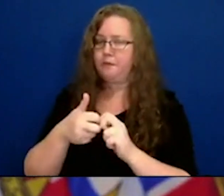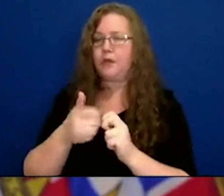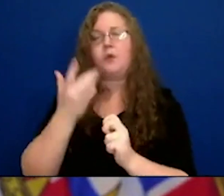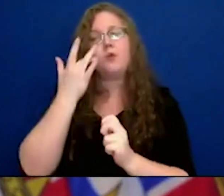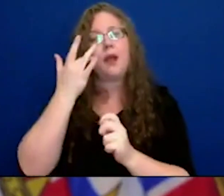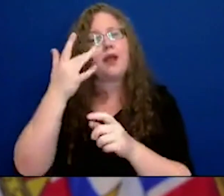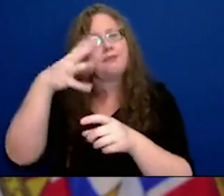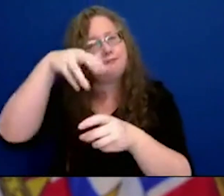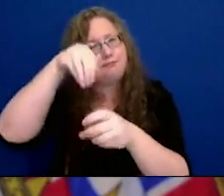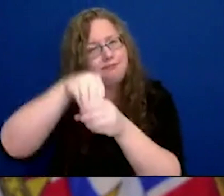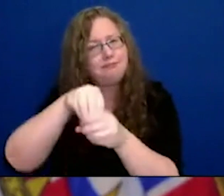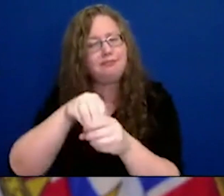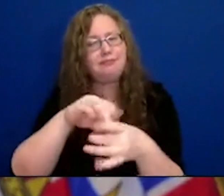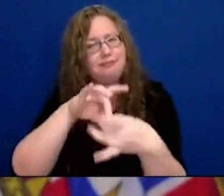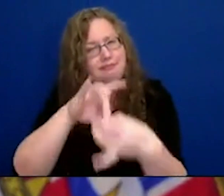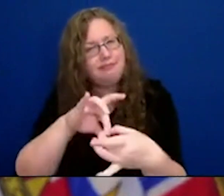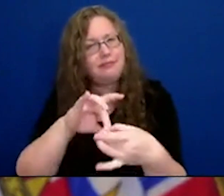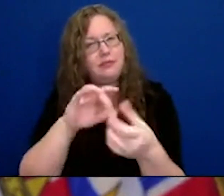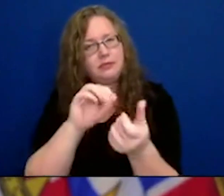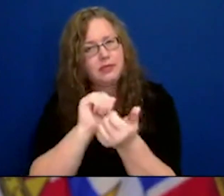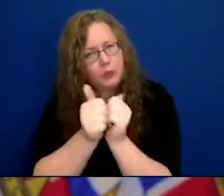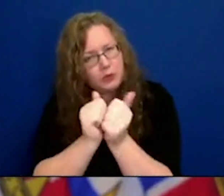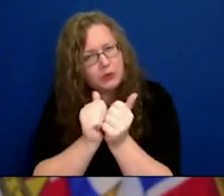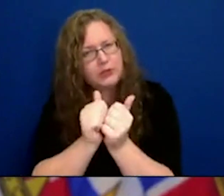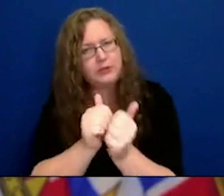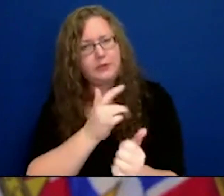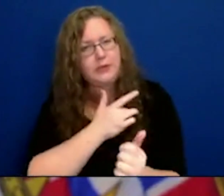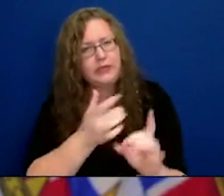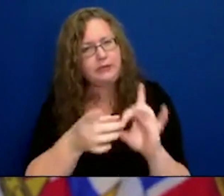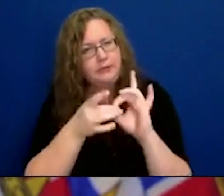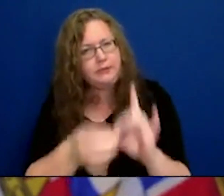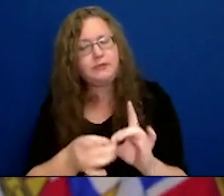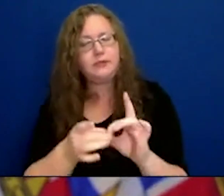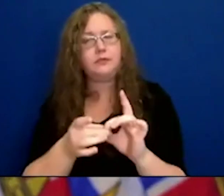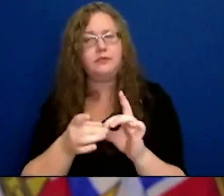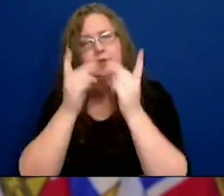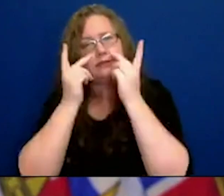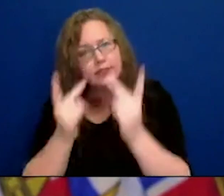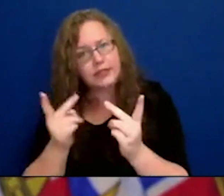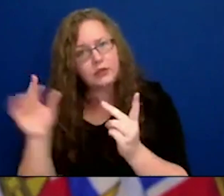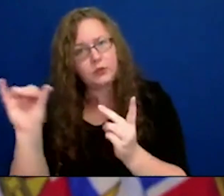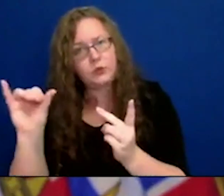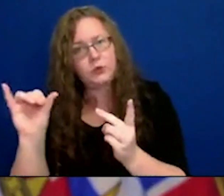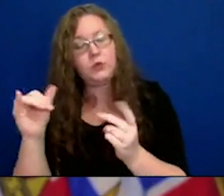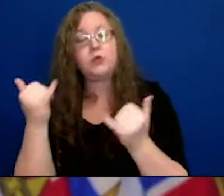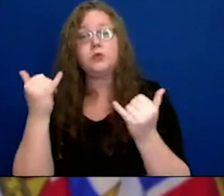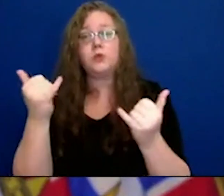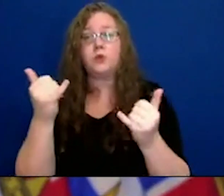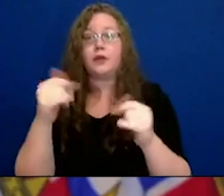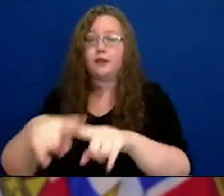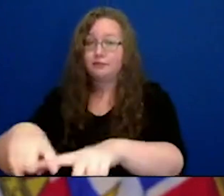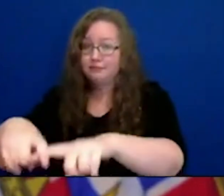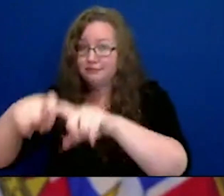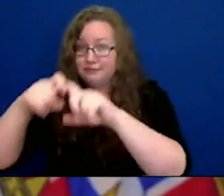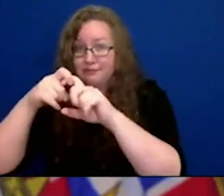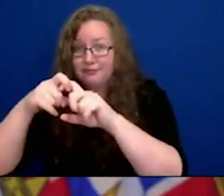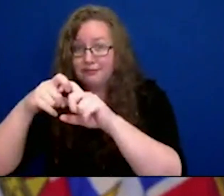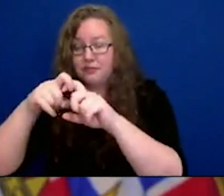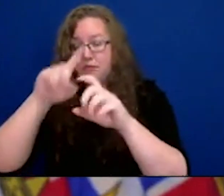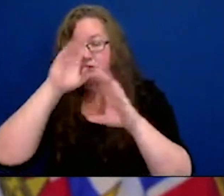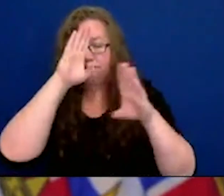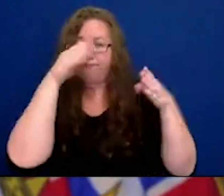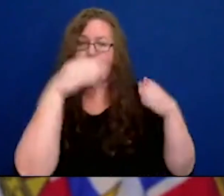is built into the culture of many of the adult team sports. So let's focus on our children, let's focus on giving those safe